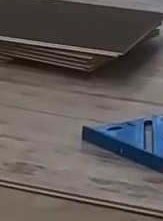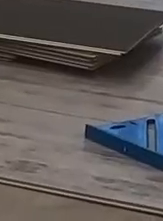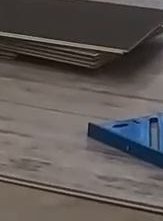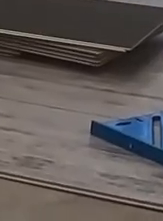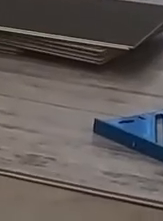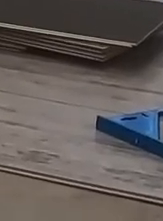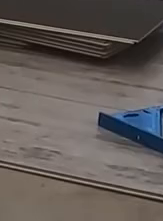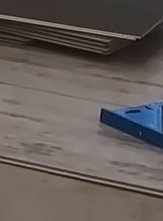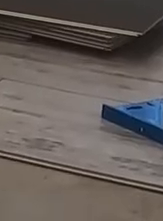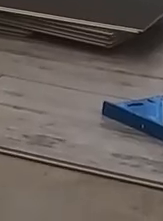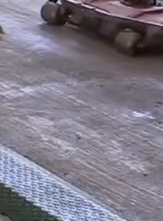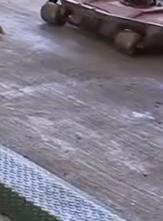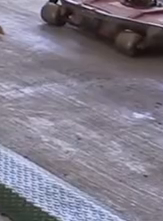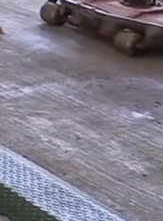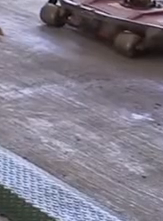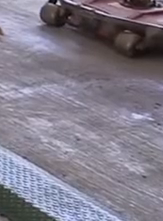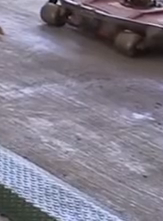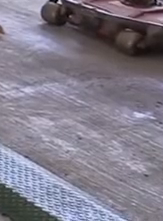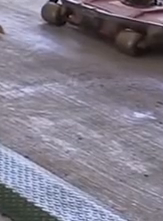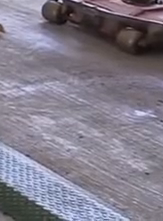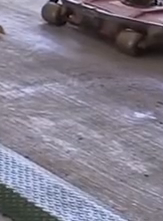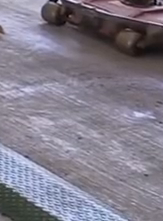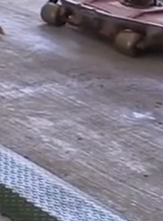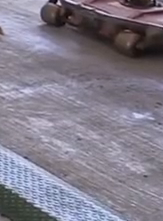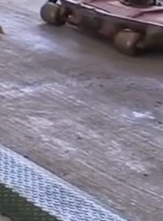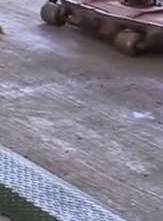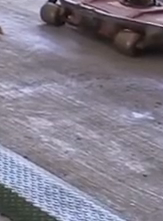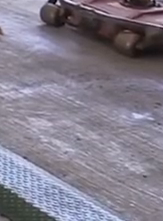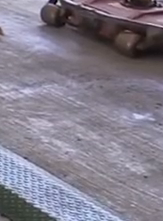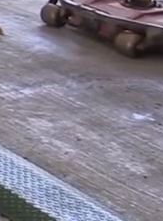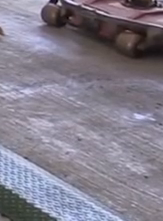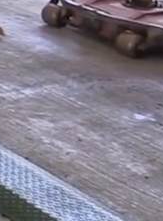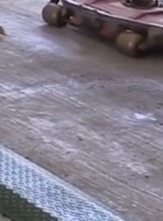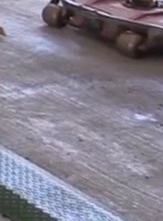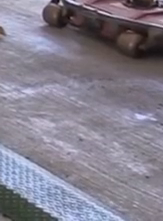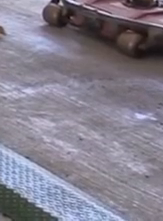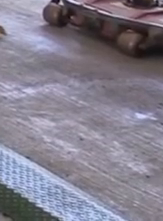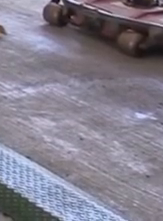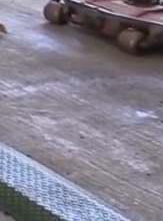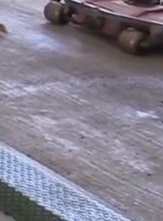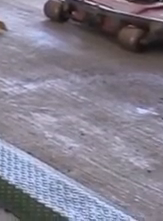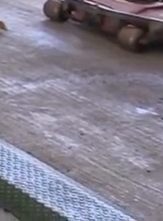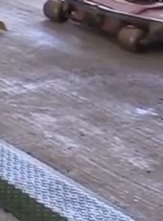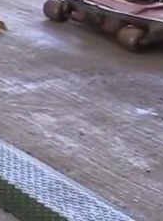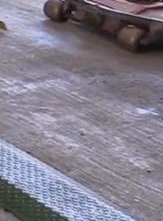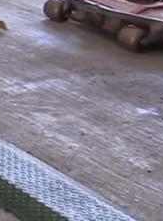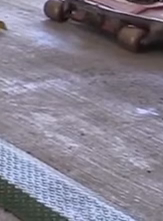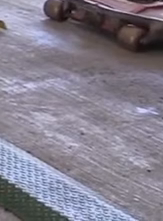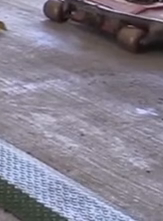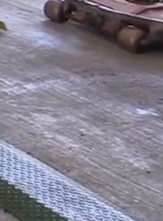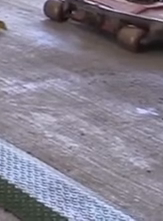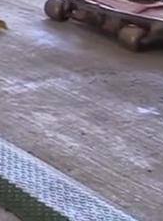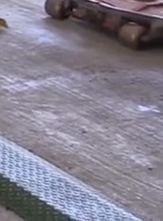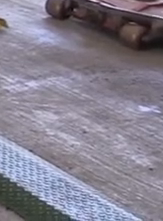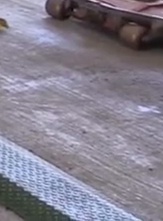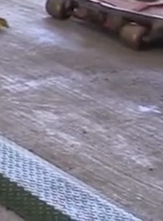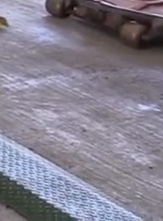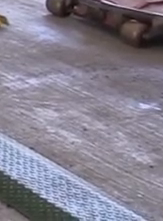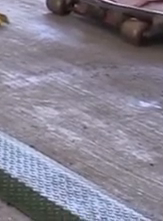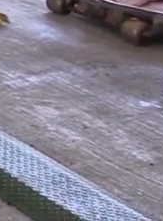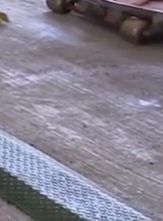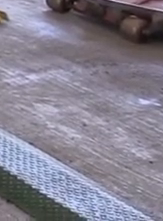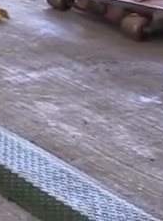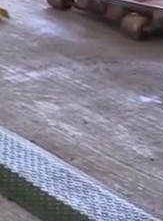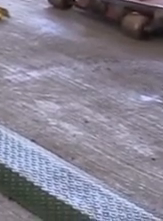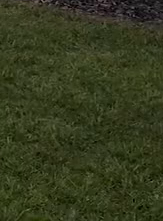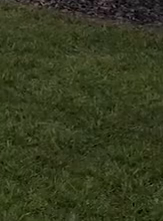workmanship of our crews. These men and women lay the groundwork of our future every day. It is an honor to serve the city of Palm